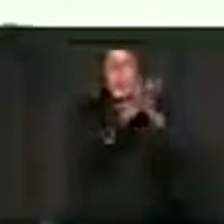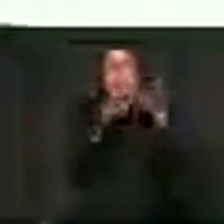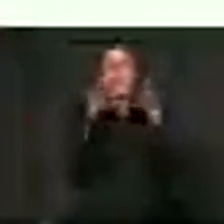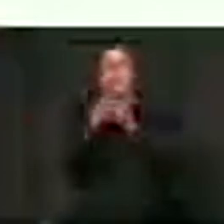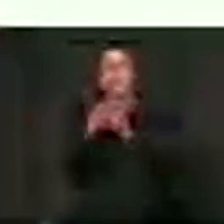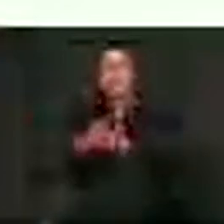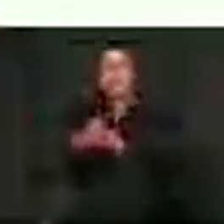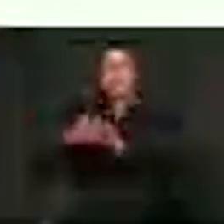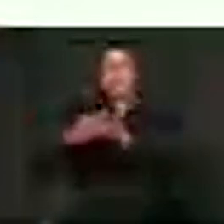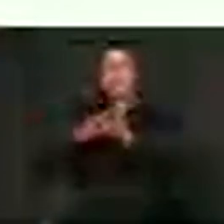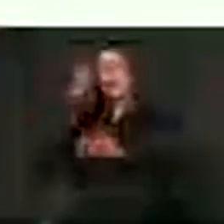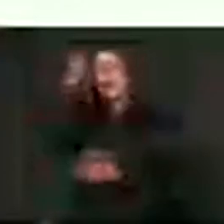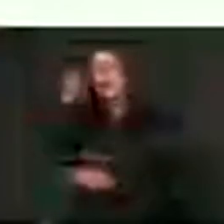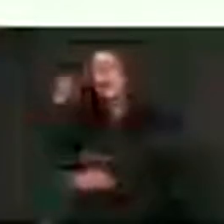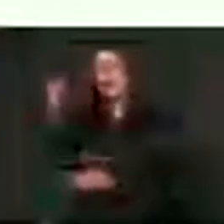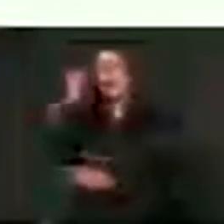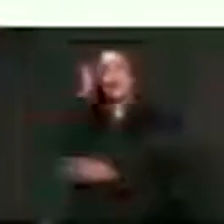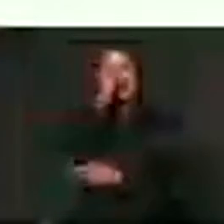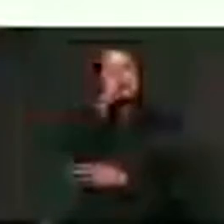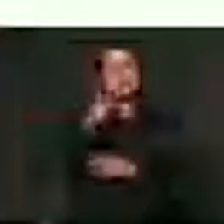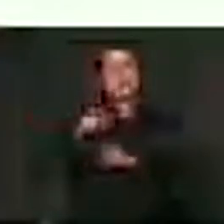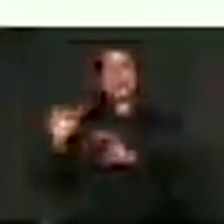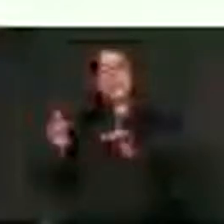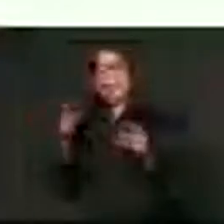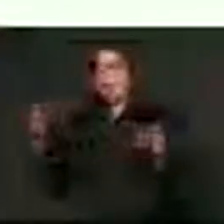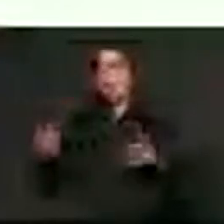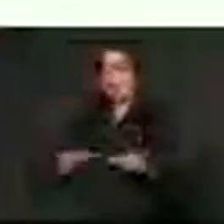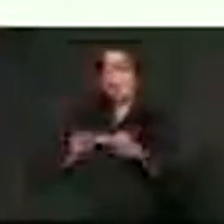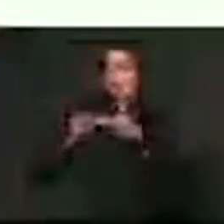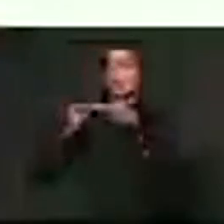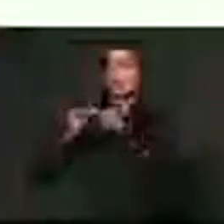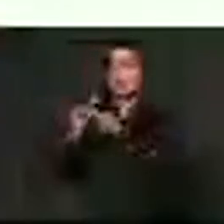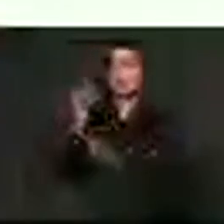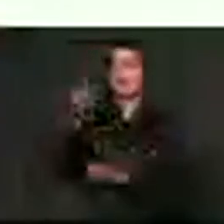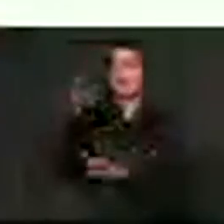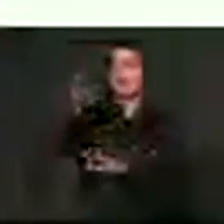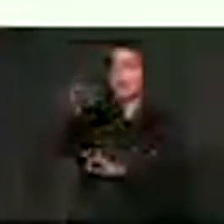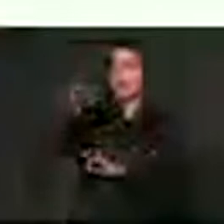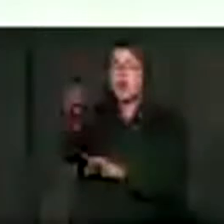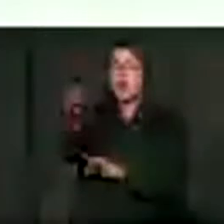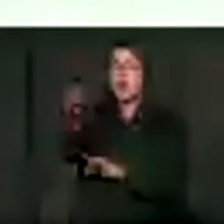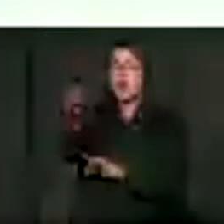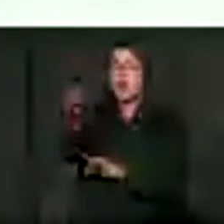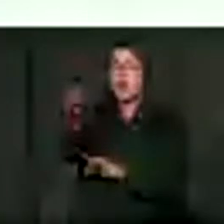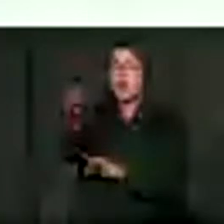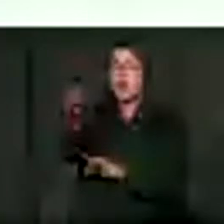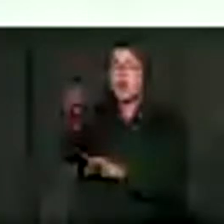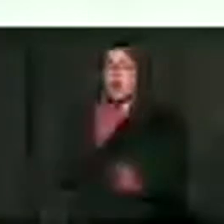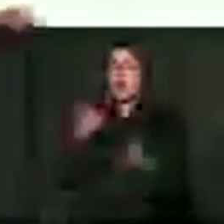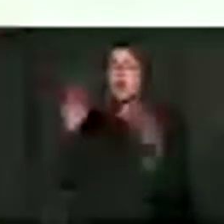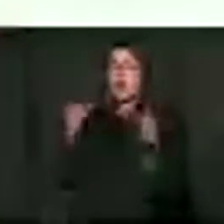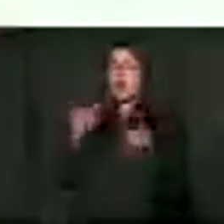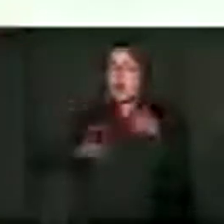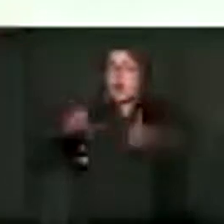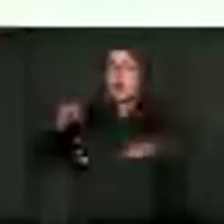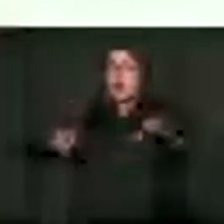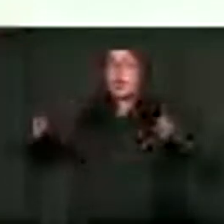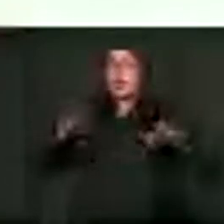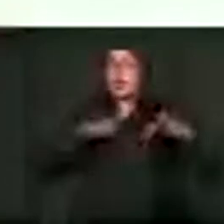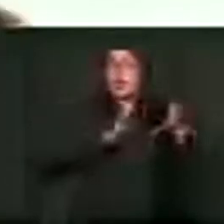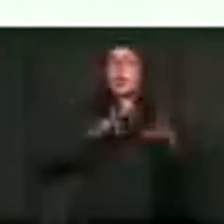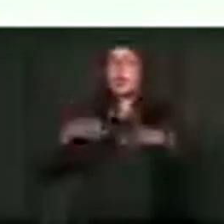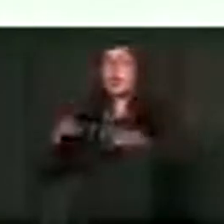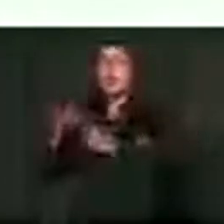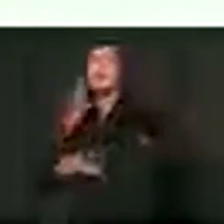sharing ideas on how we can take the process forward, because all of us come from different walks in life and have different